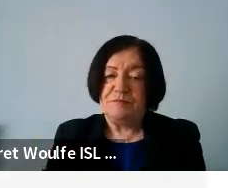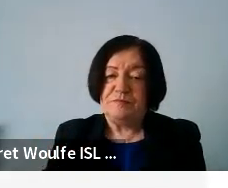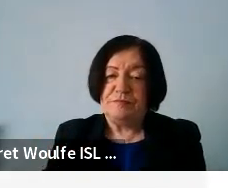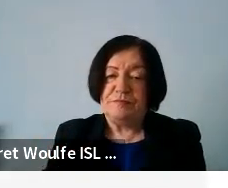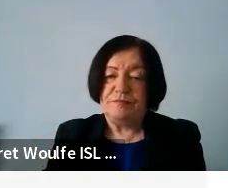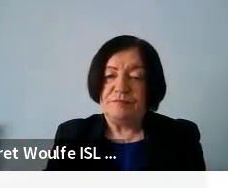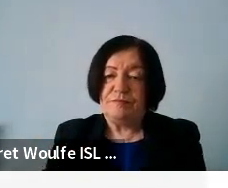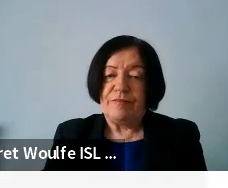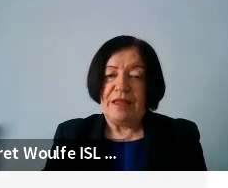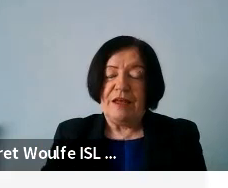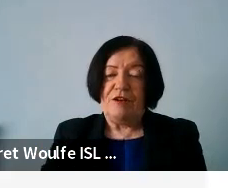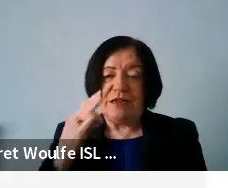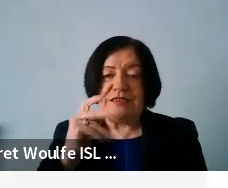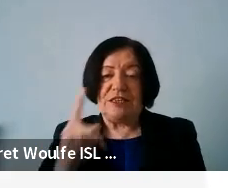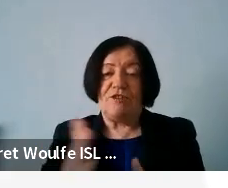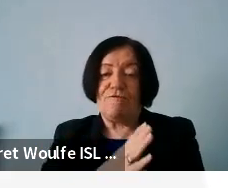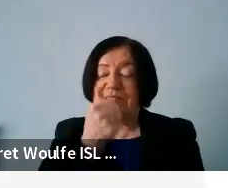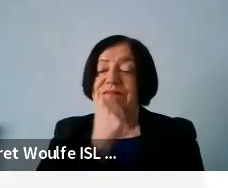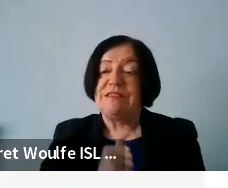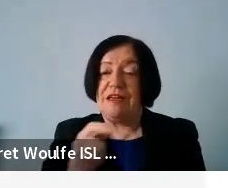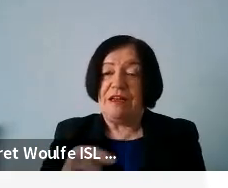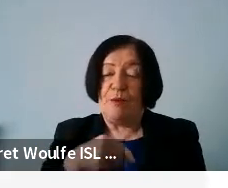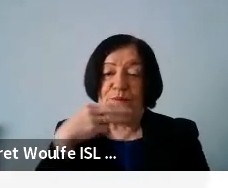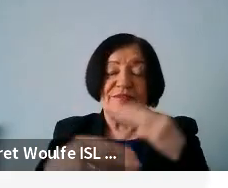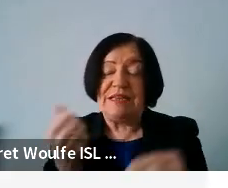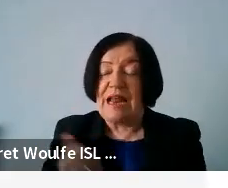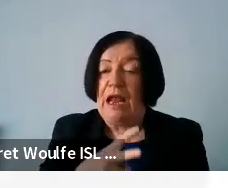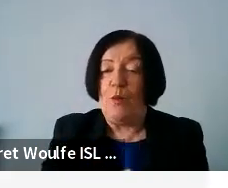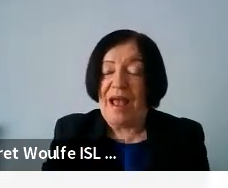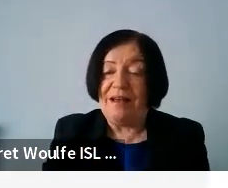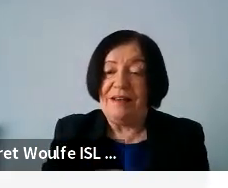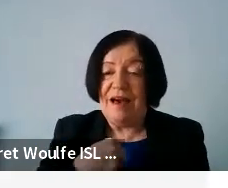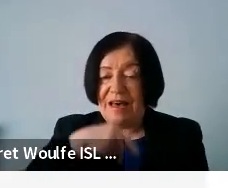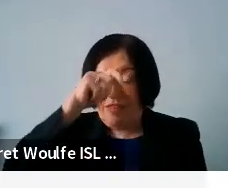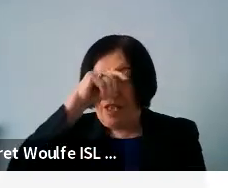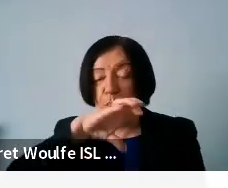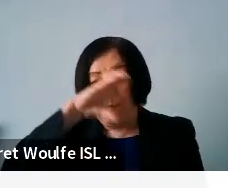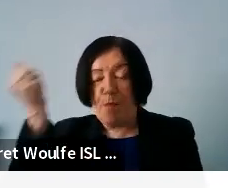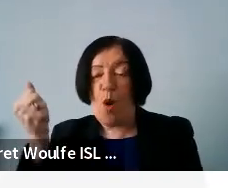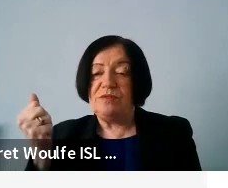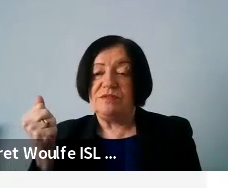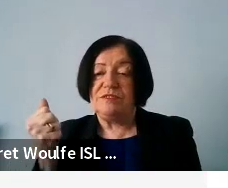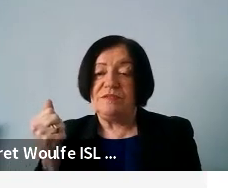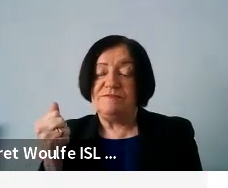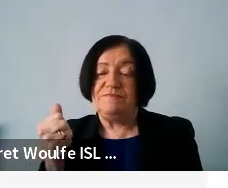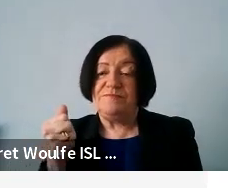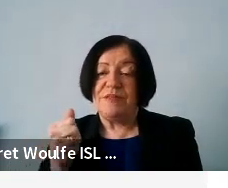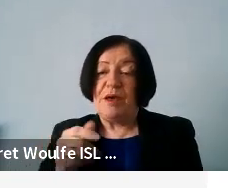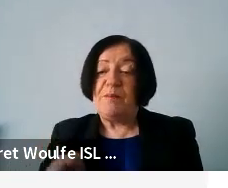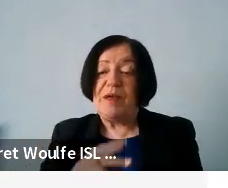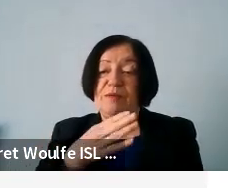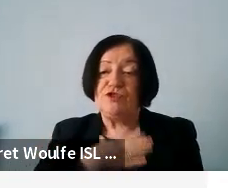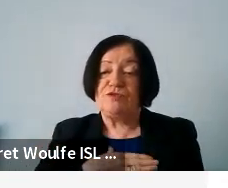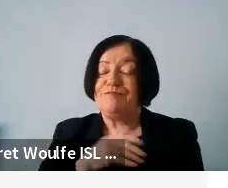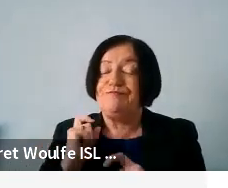It's nice to see that the first answer was proceed anyway, because I think that most most people just